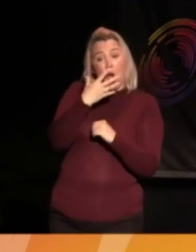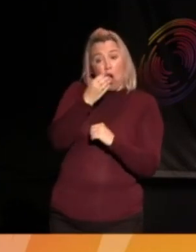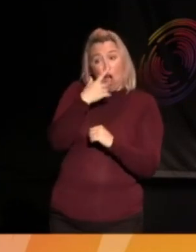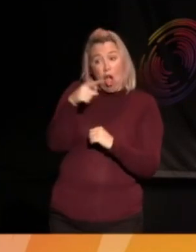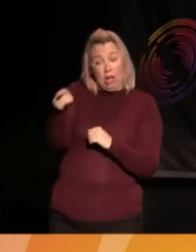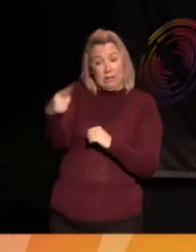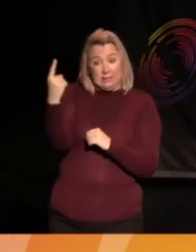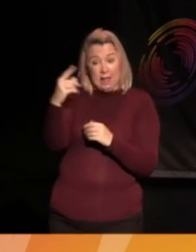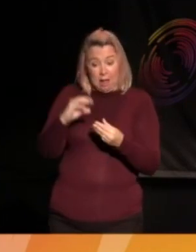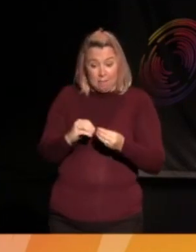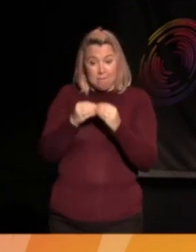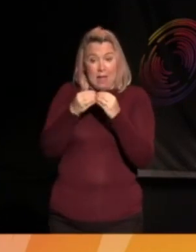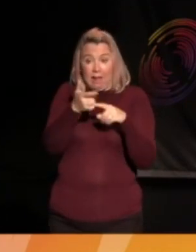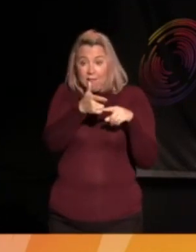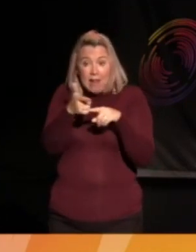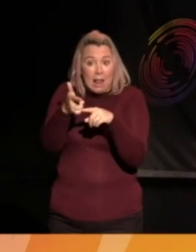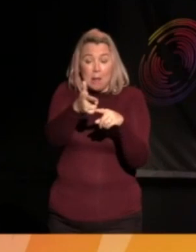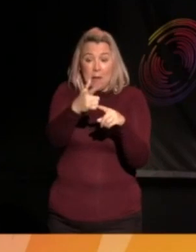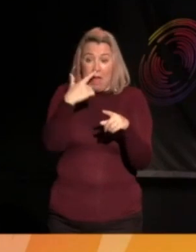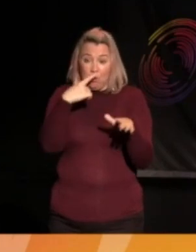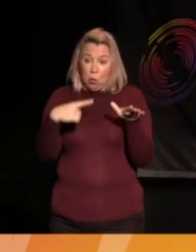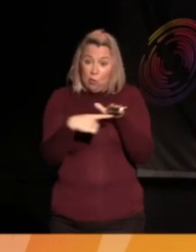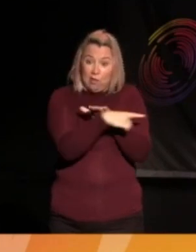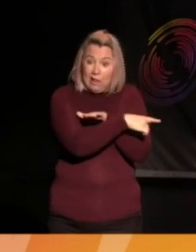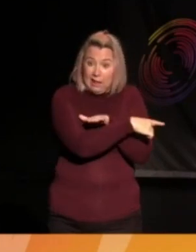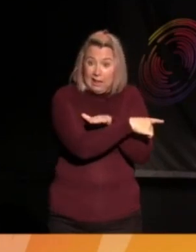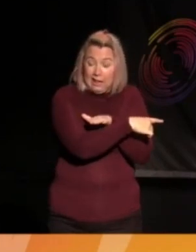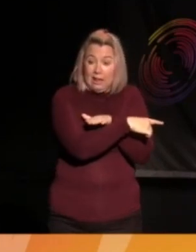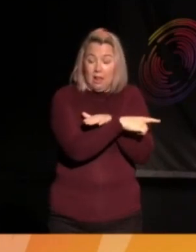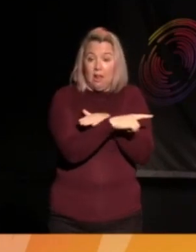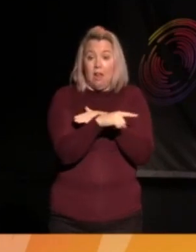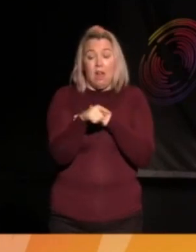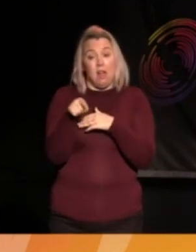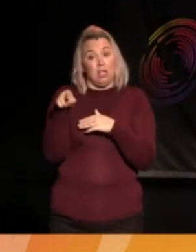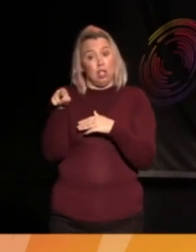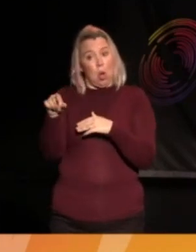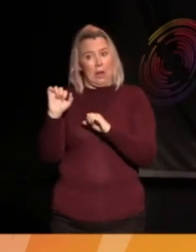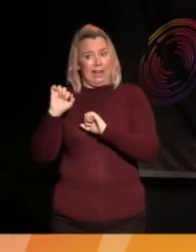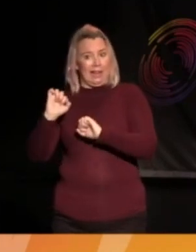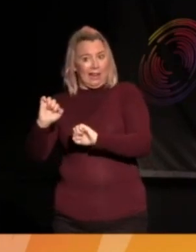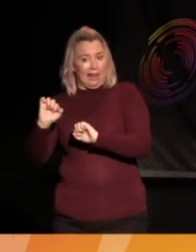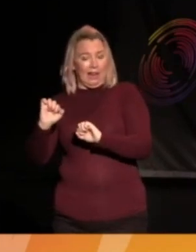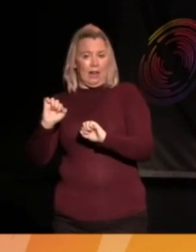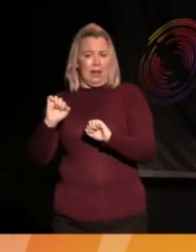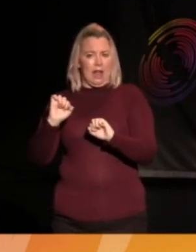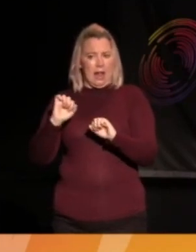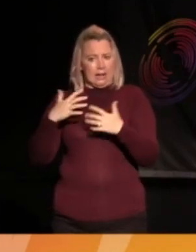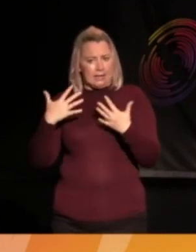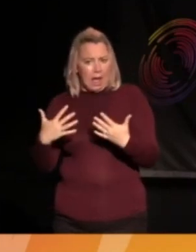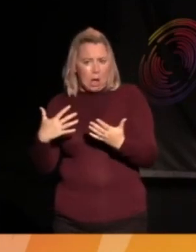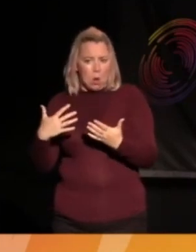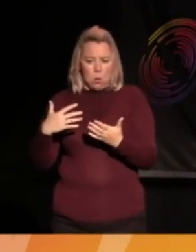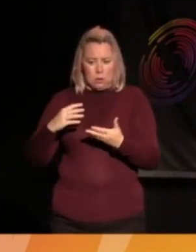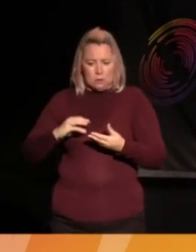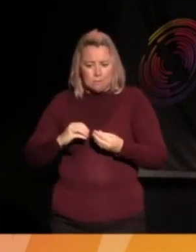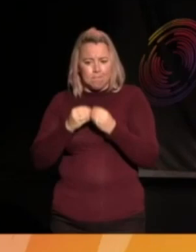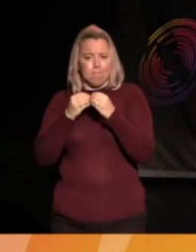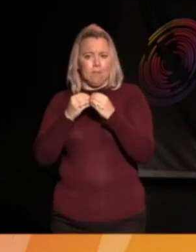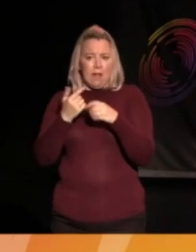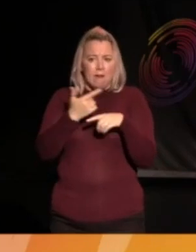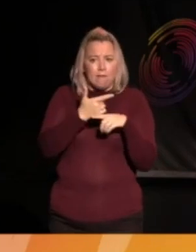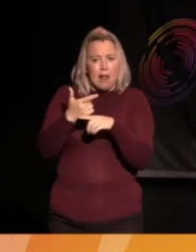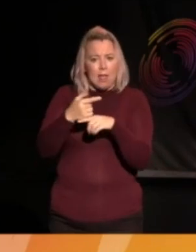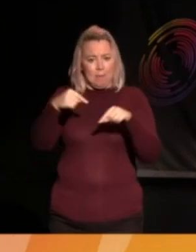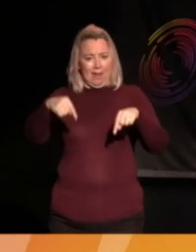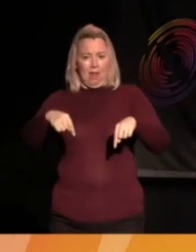flee, and now his film, he's, you know, made it his life's work to try to use his filmmaking platform in this